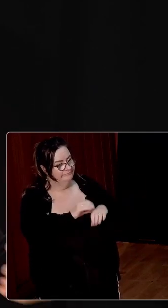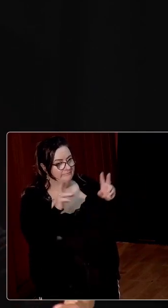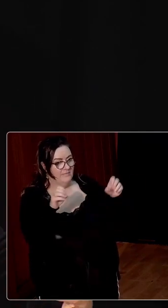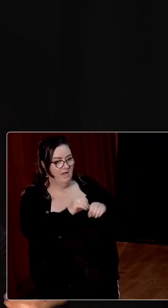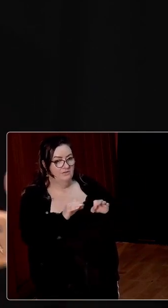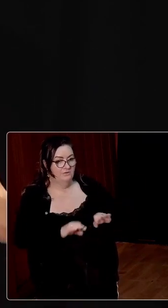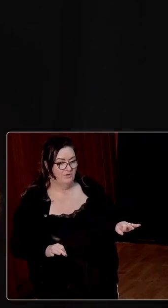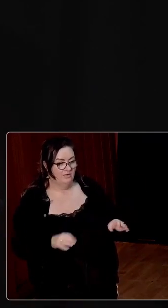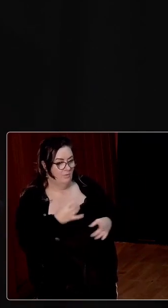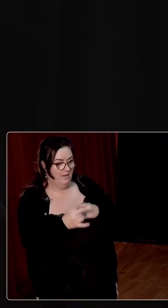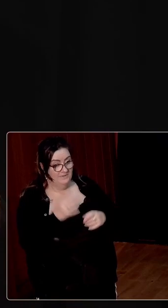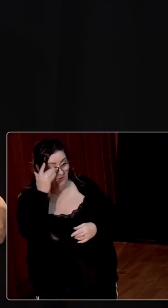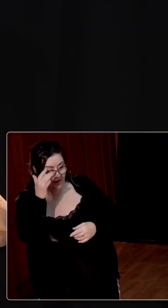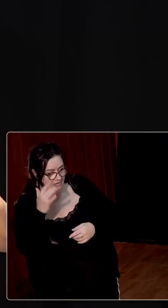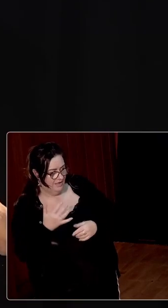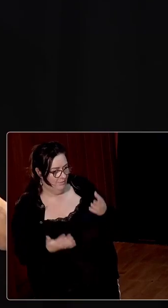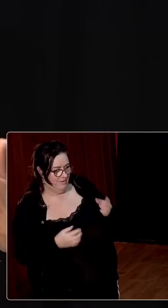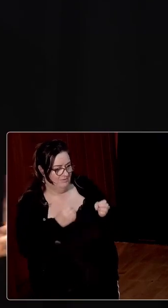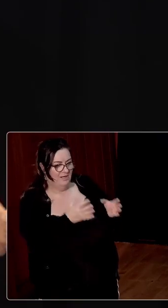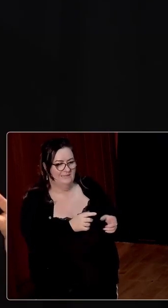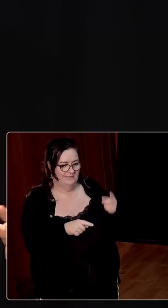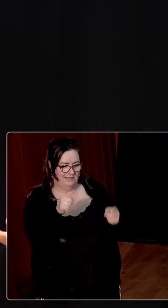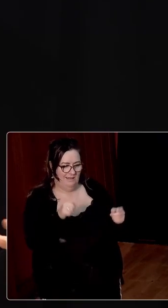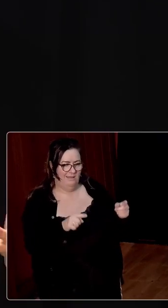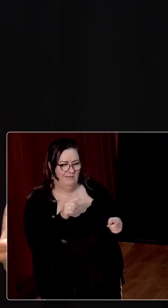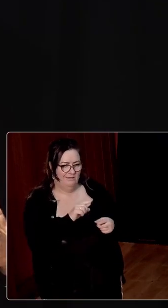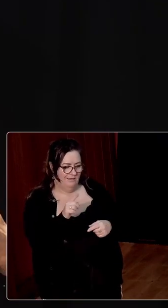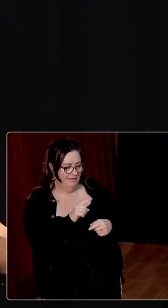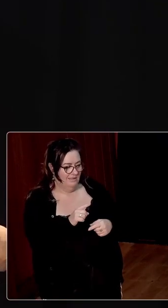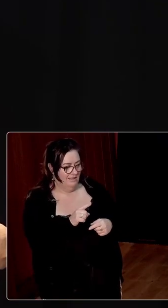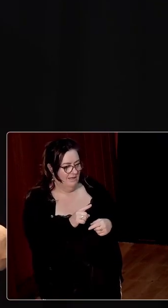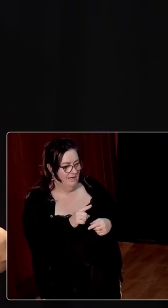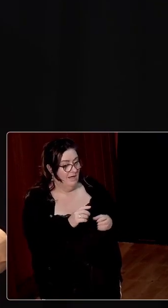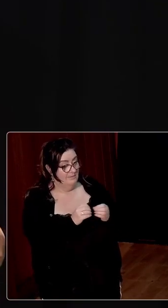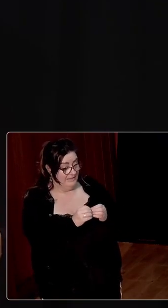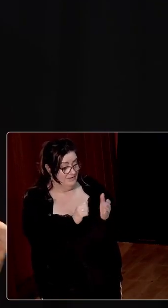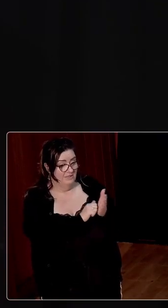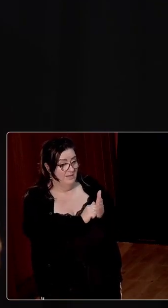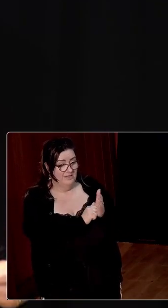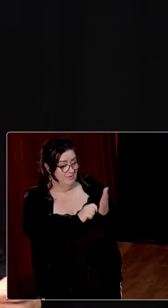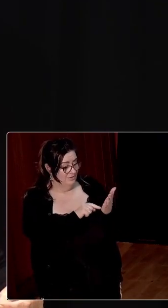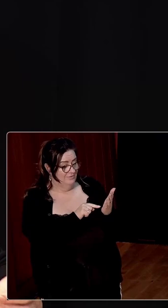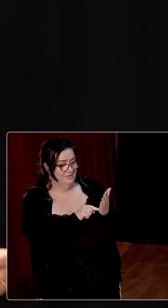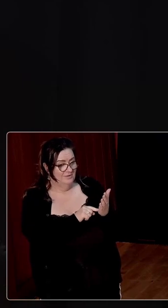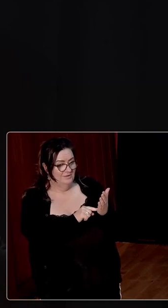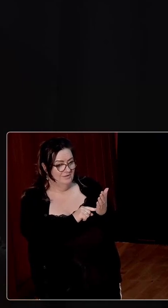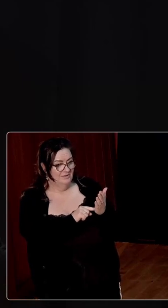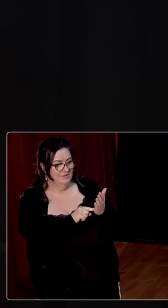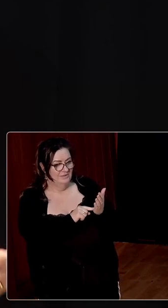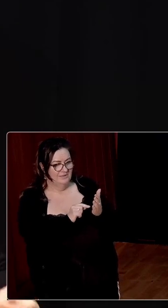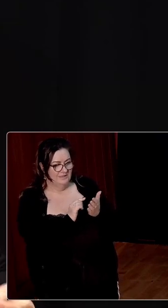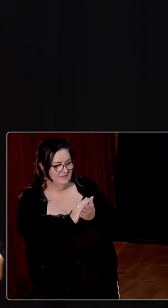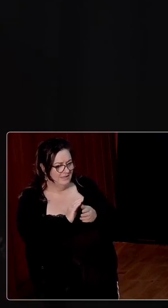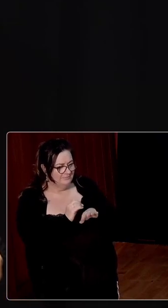actually play out? And and to what degree? Because I made an off the cover mark in the paper about the fact that subtleties of gender and